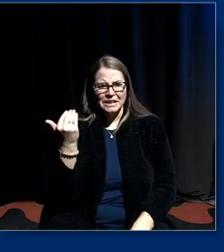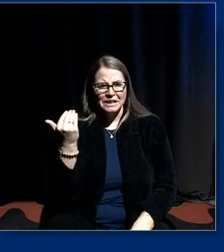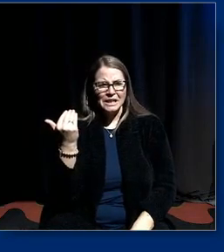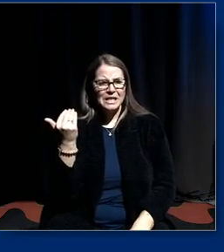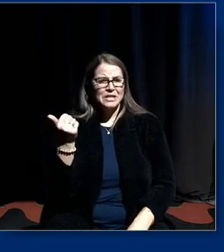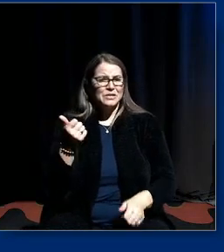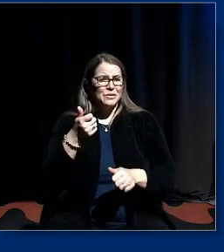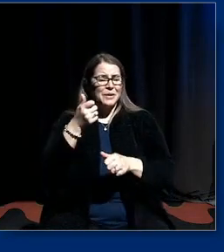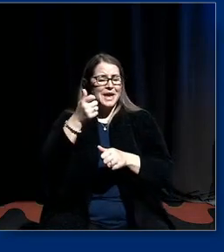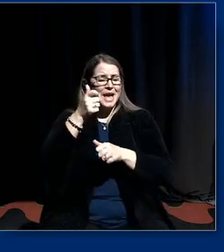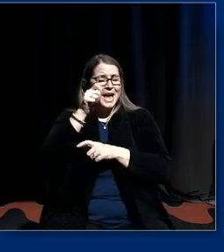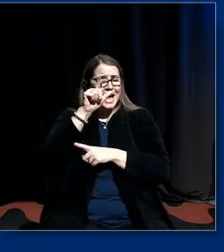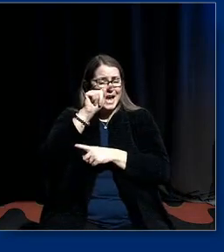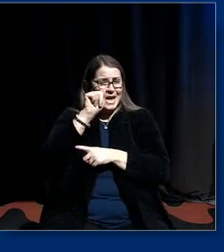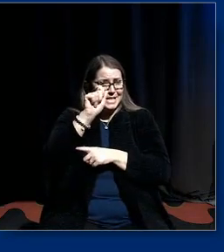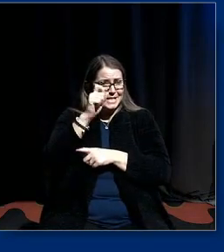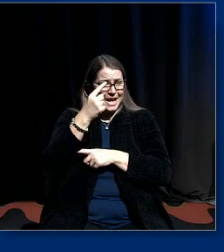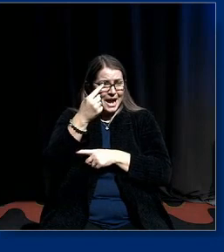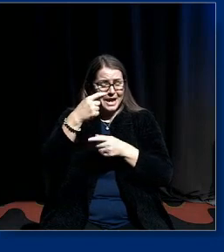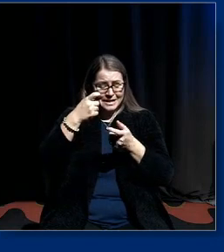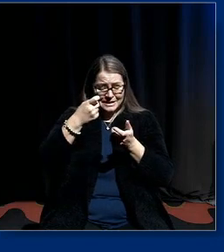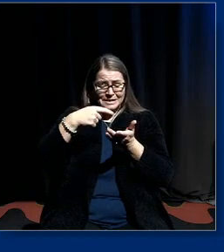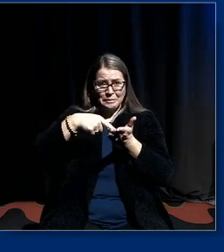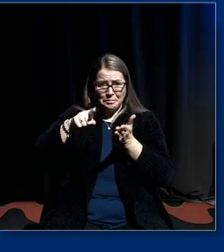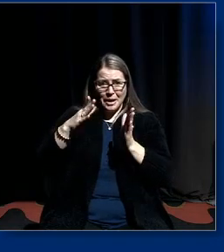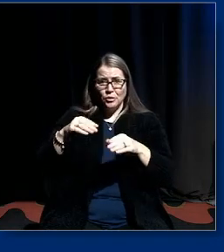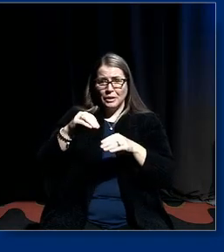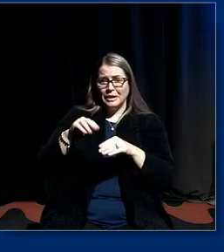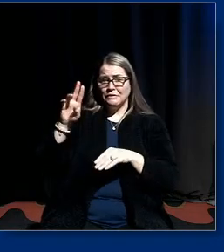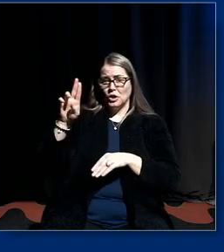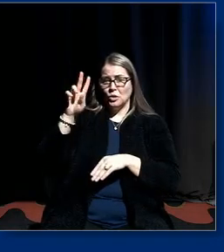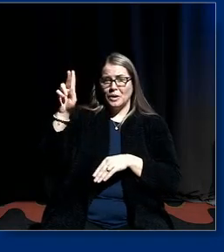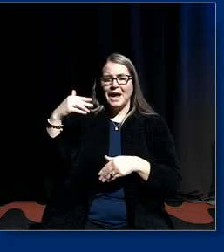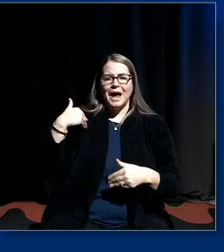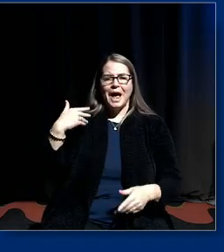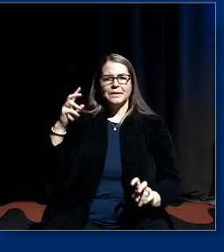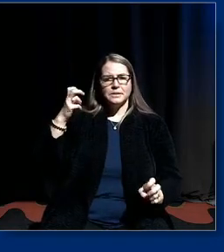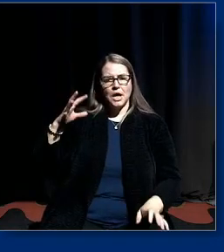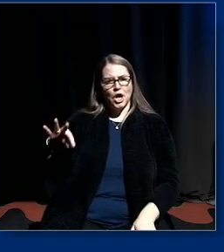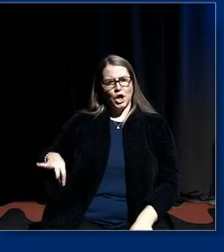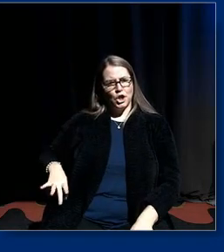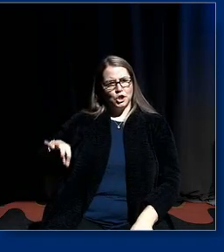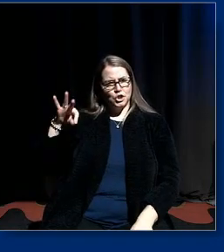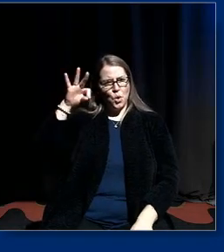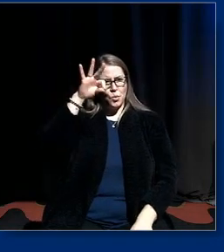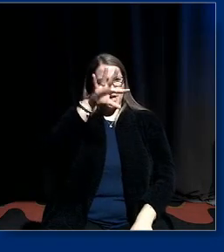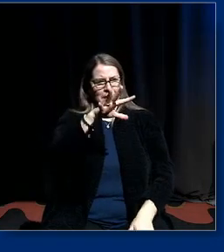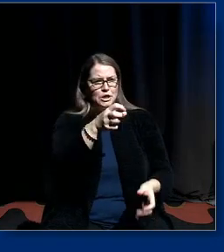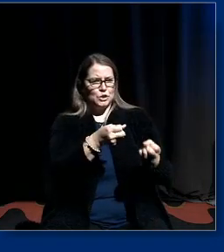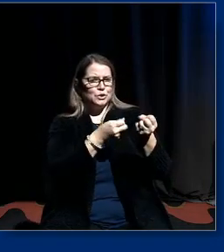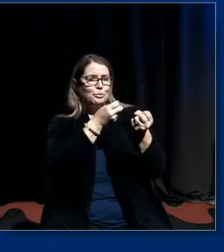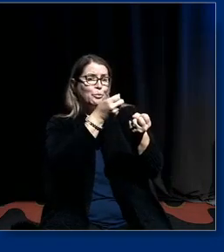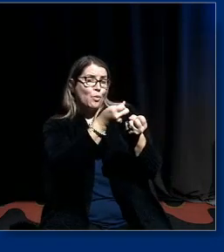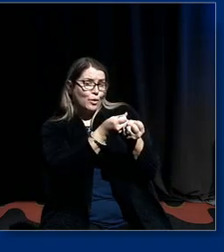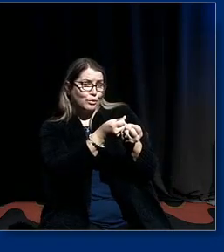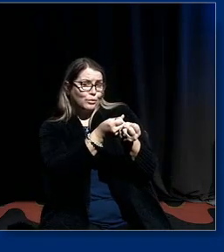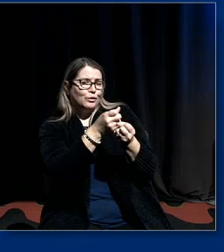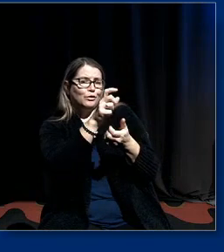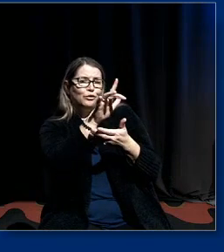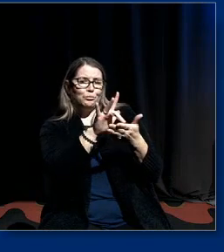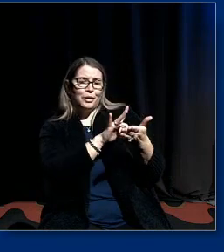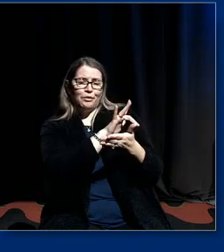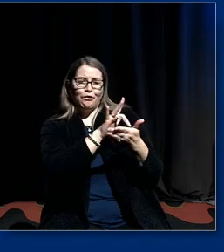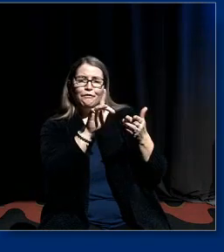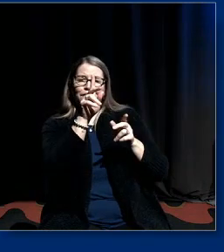taxpayer virtually in the uk has donated to paying off the people that were